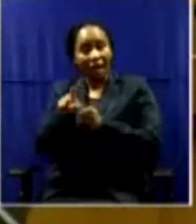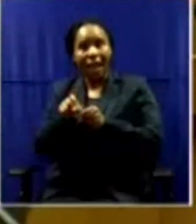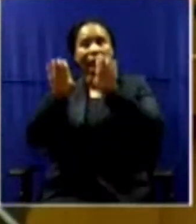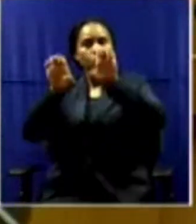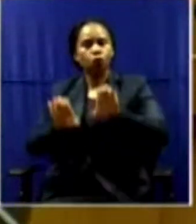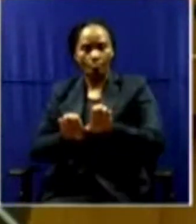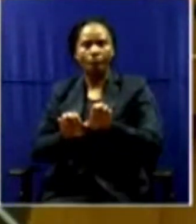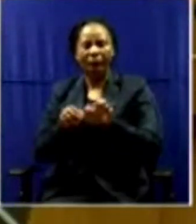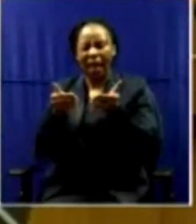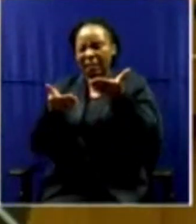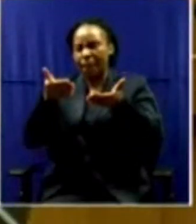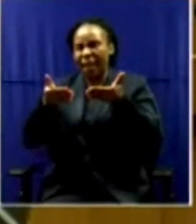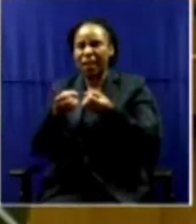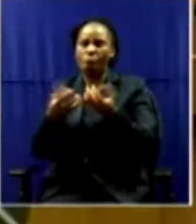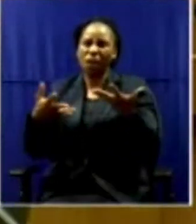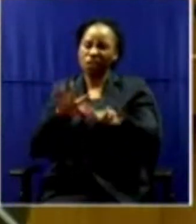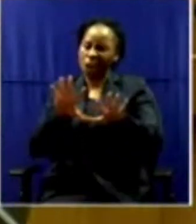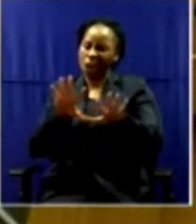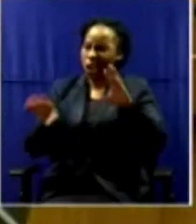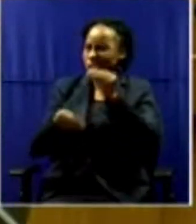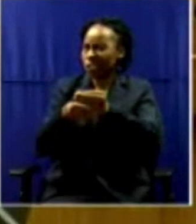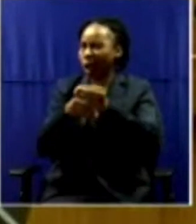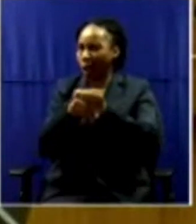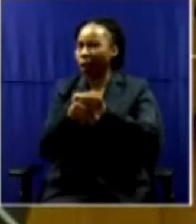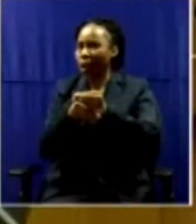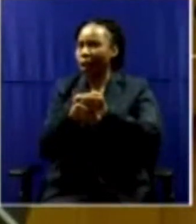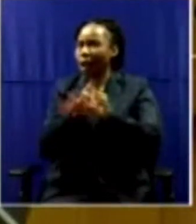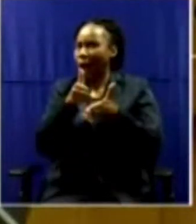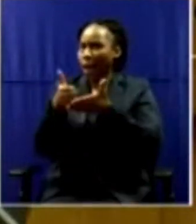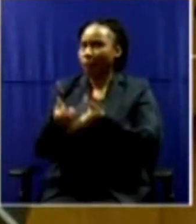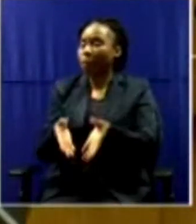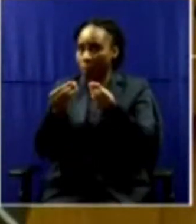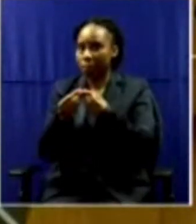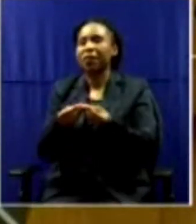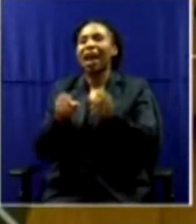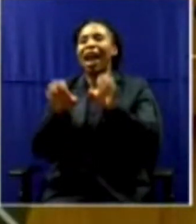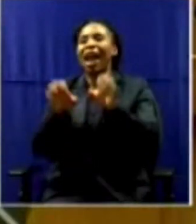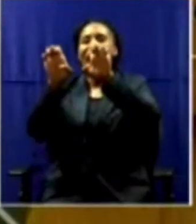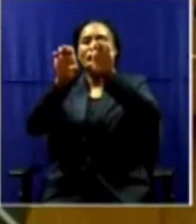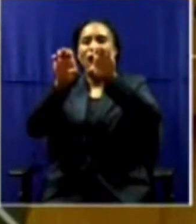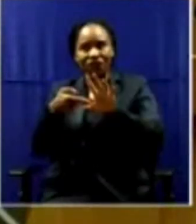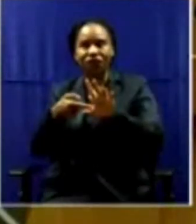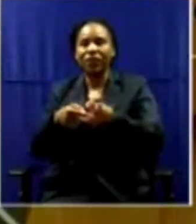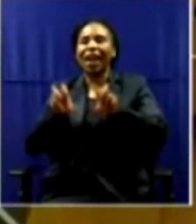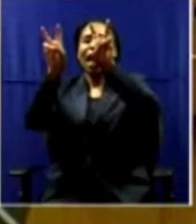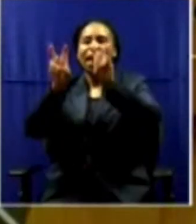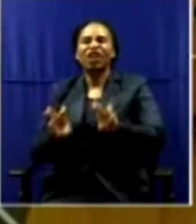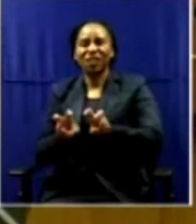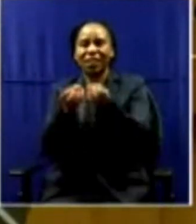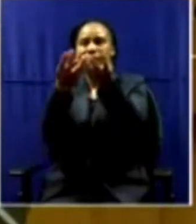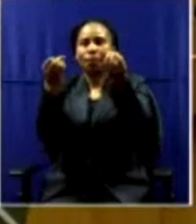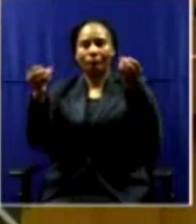without additional capacity, there will be an electricity supply shortfall of between 4